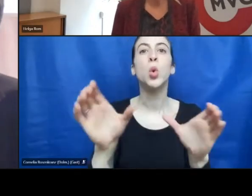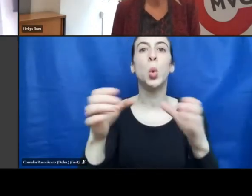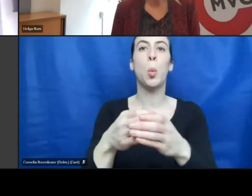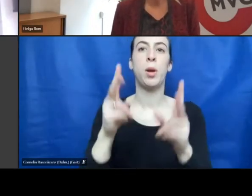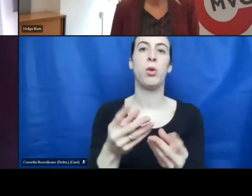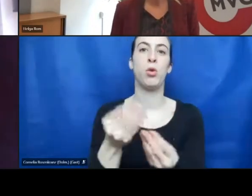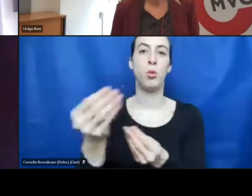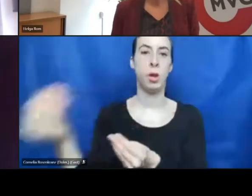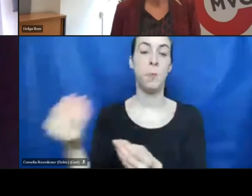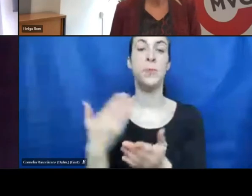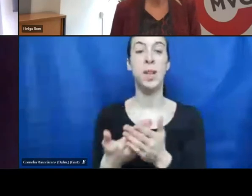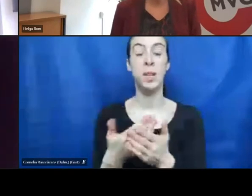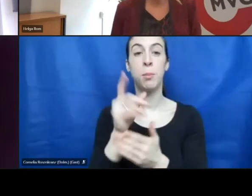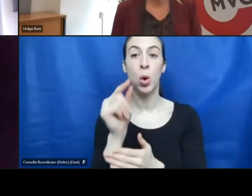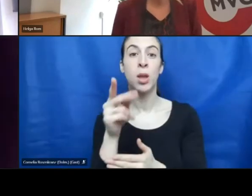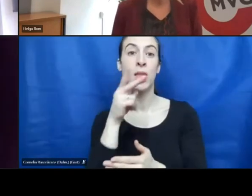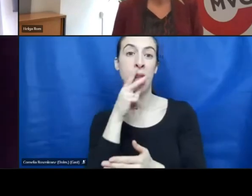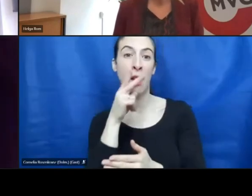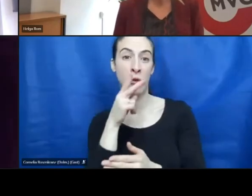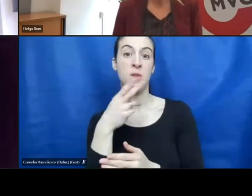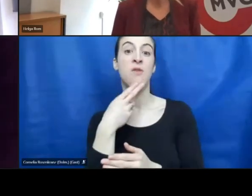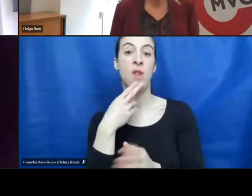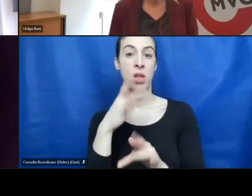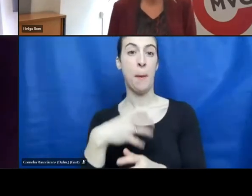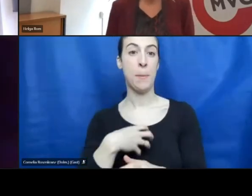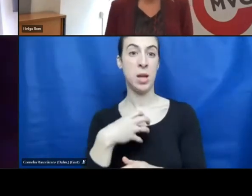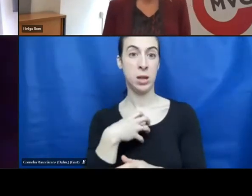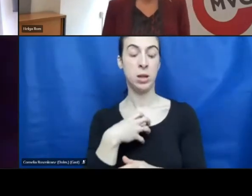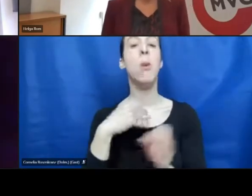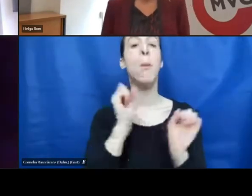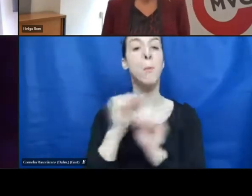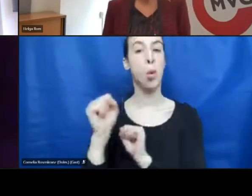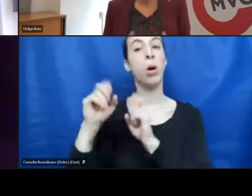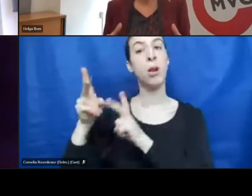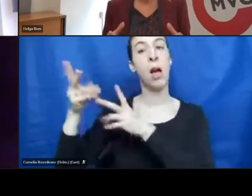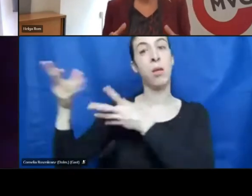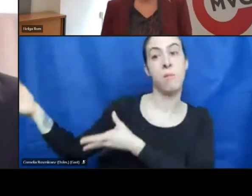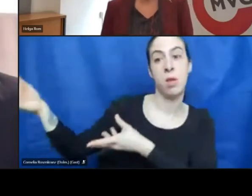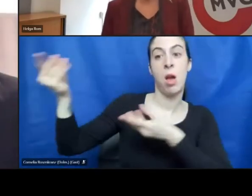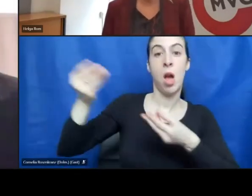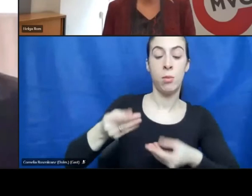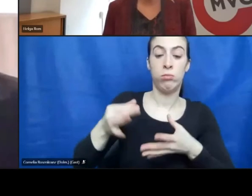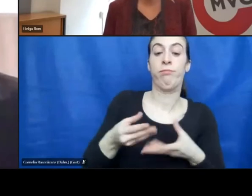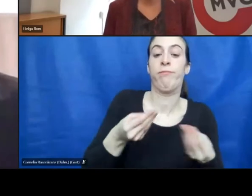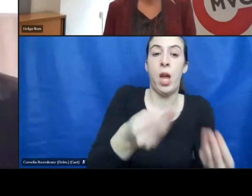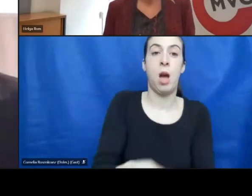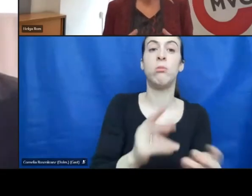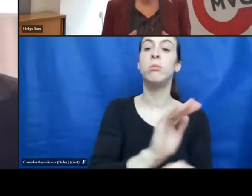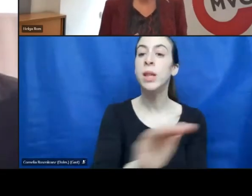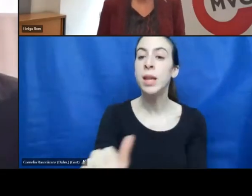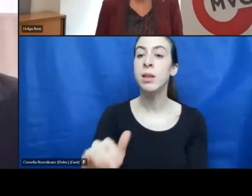owners have the possibility to inherit their shop to children or their spouses